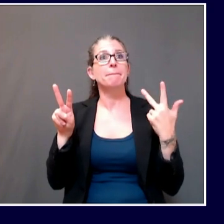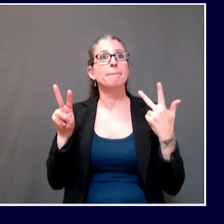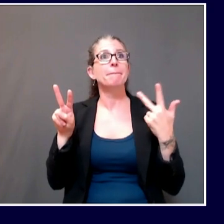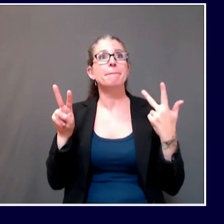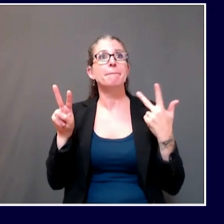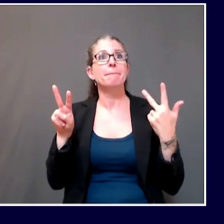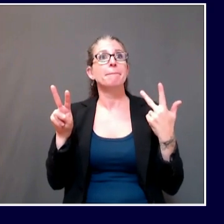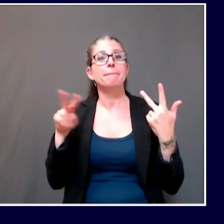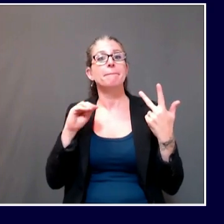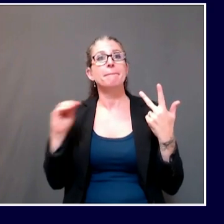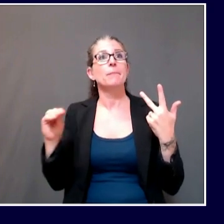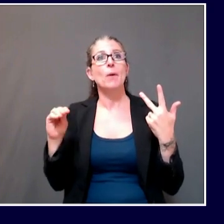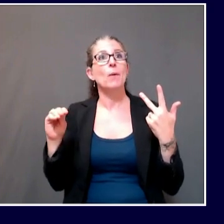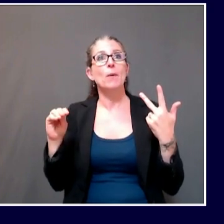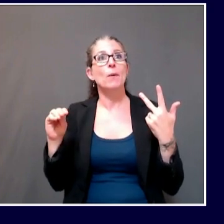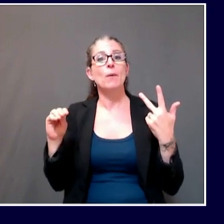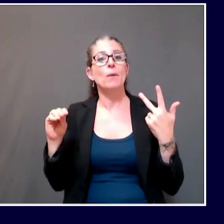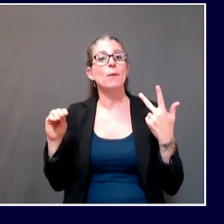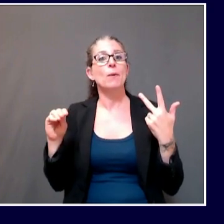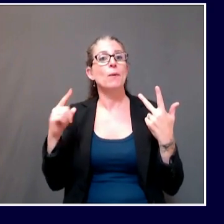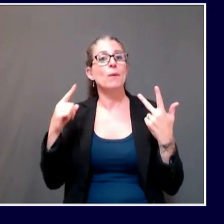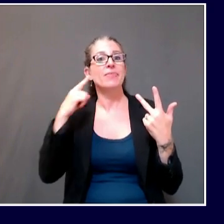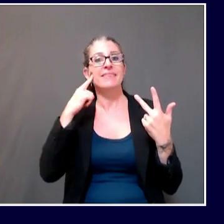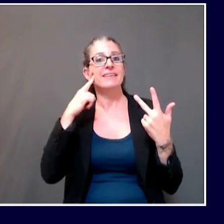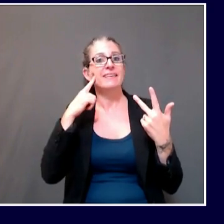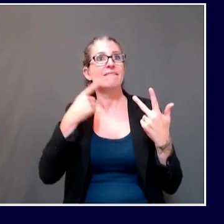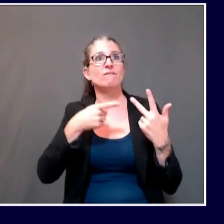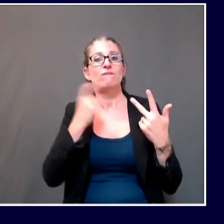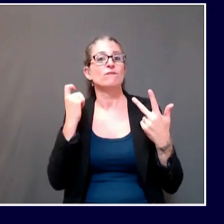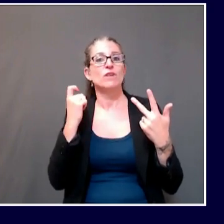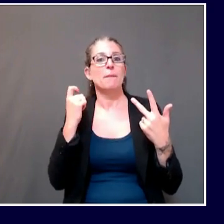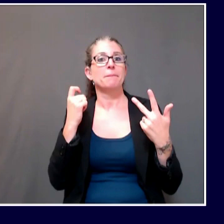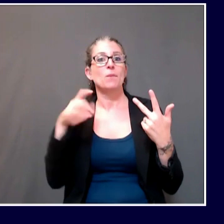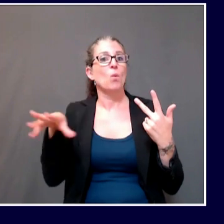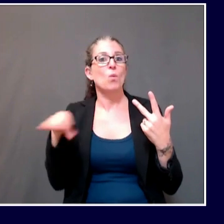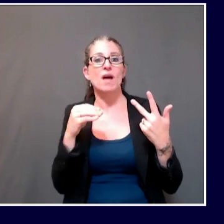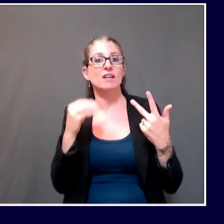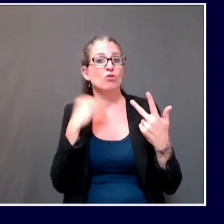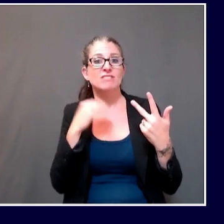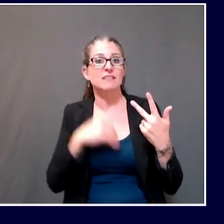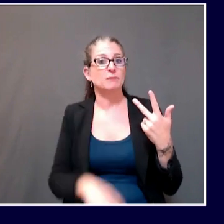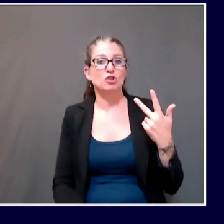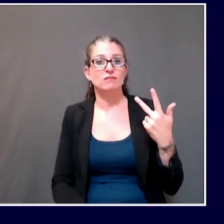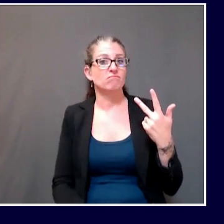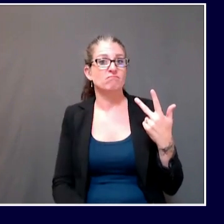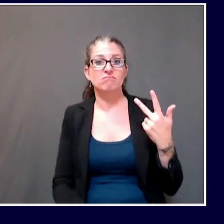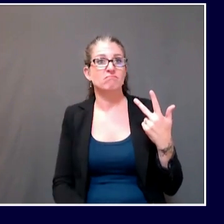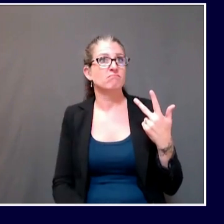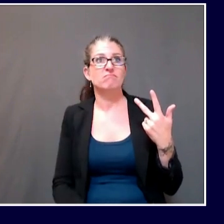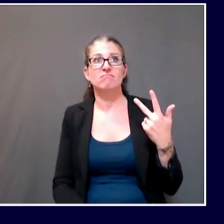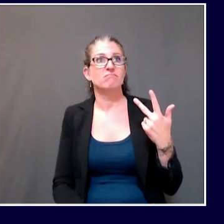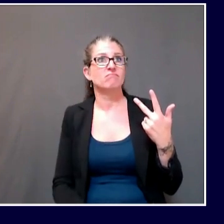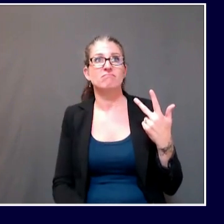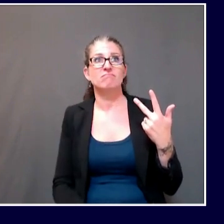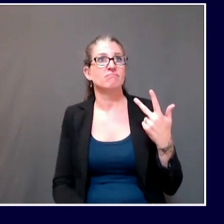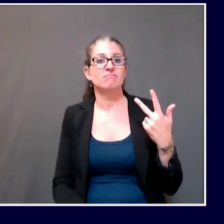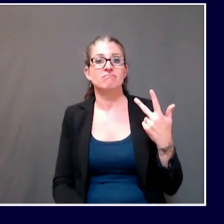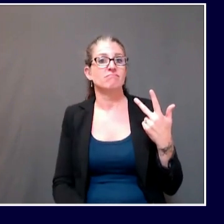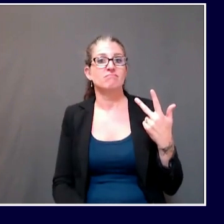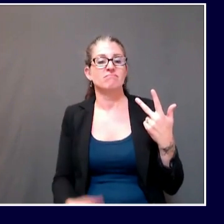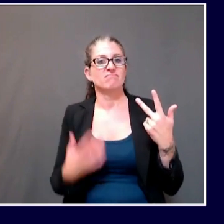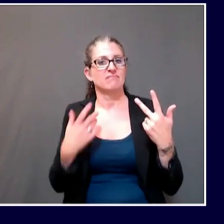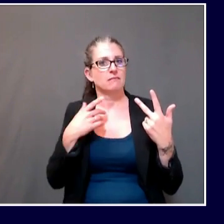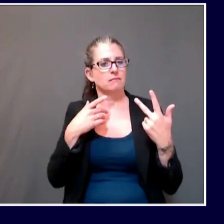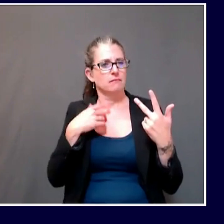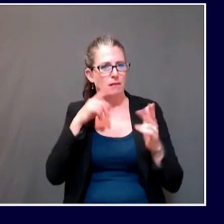or the reception. So then there's a question of whether there were other forms of gathering that may have occurred outside